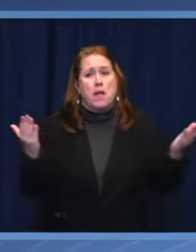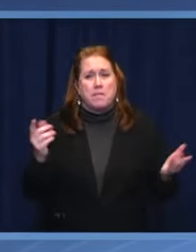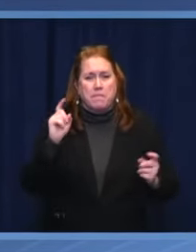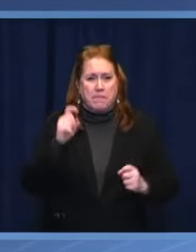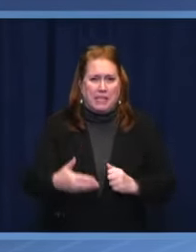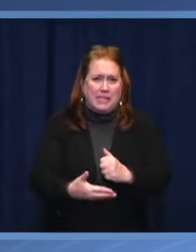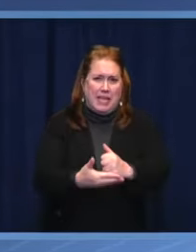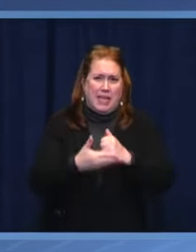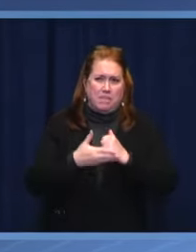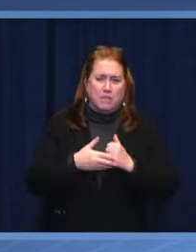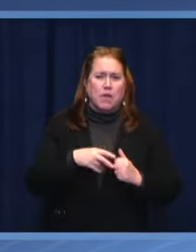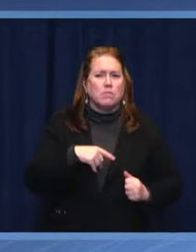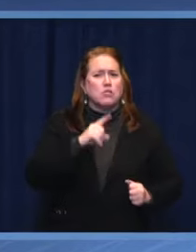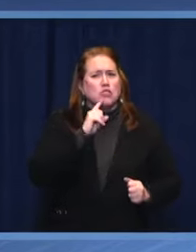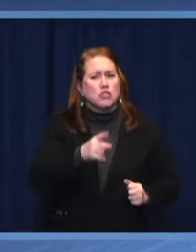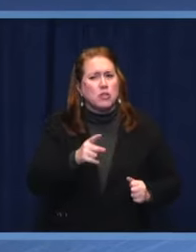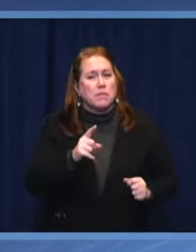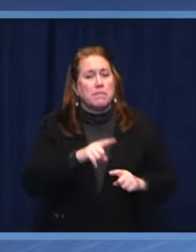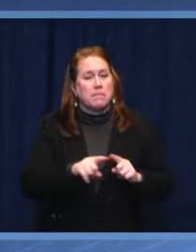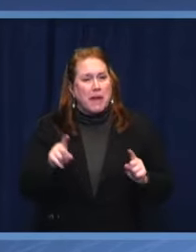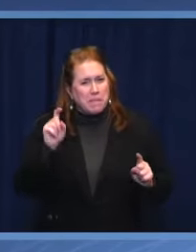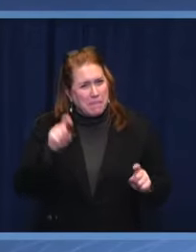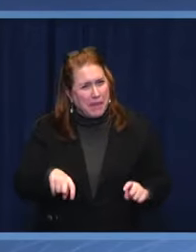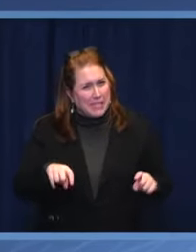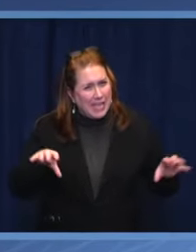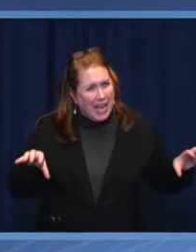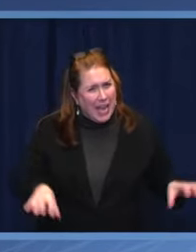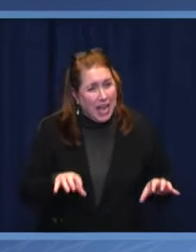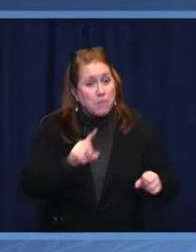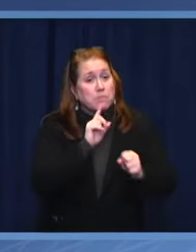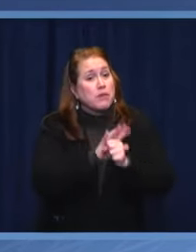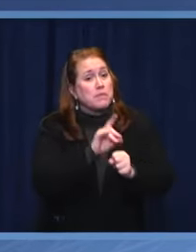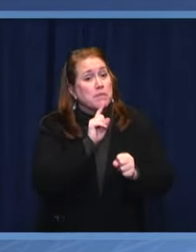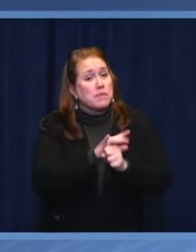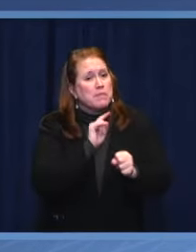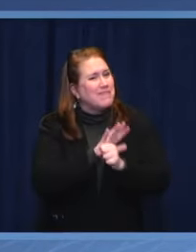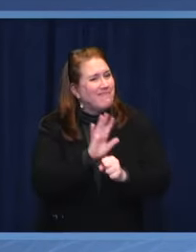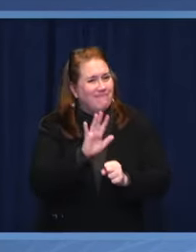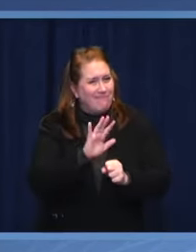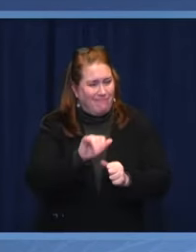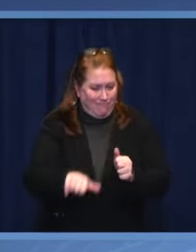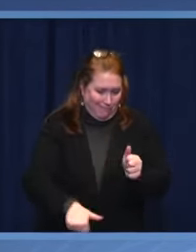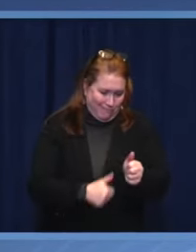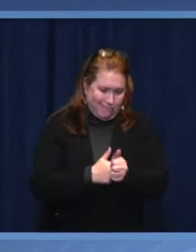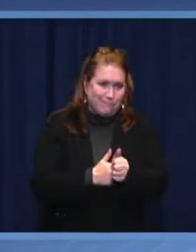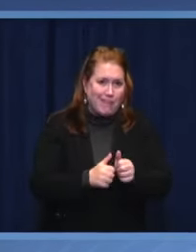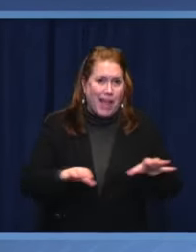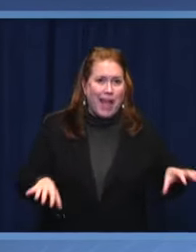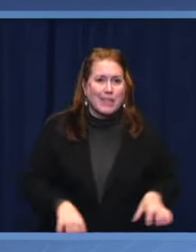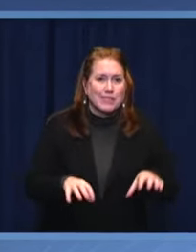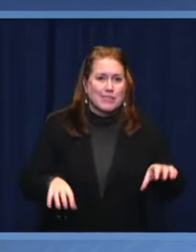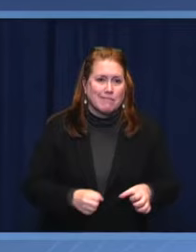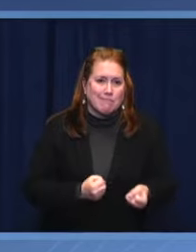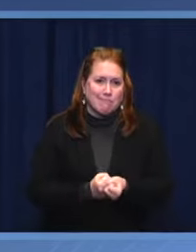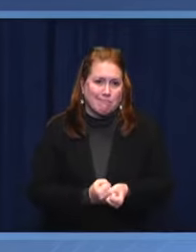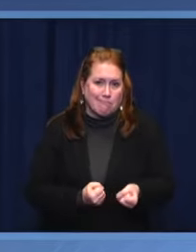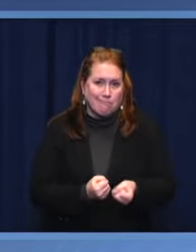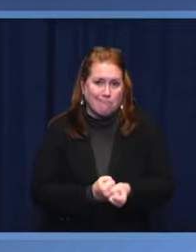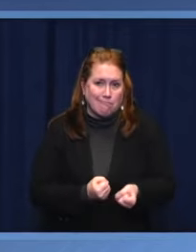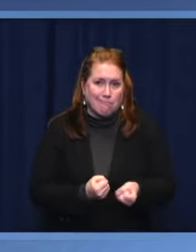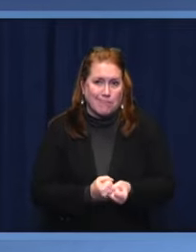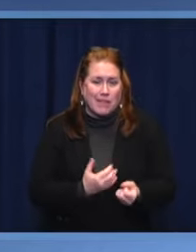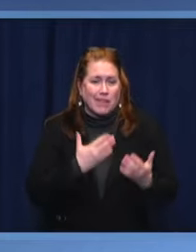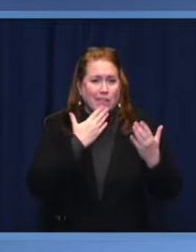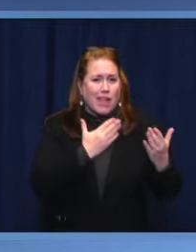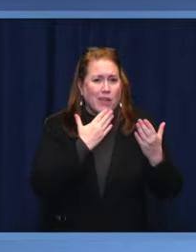we will, but act, act, please, colleagues. Thank you very much for your attention. Thank you for your support, Mr.